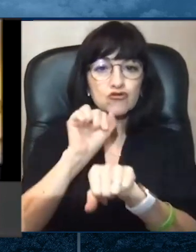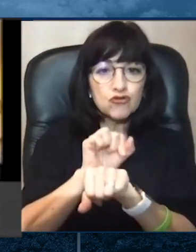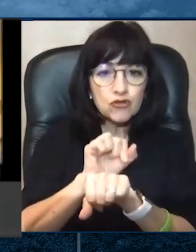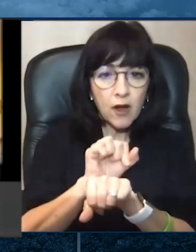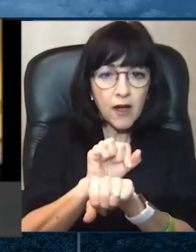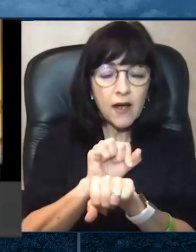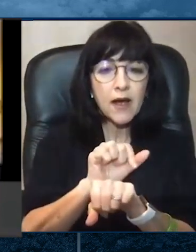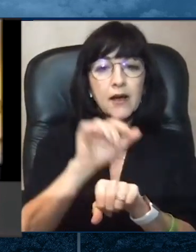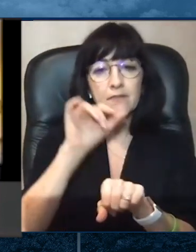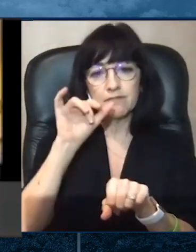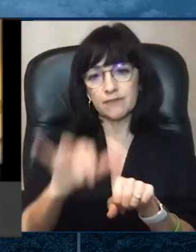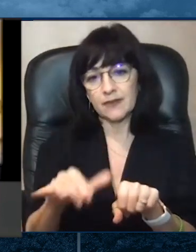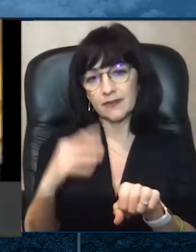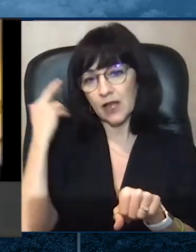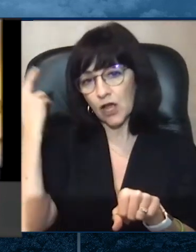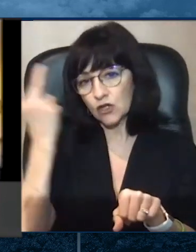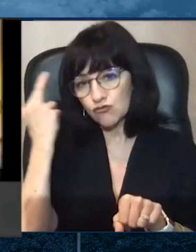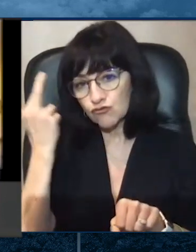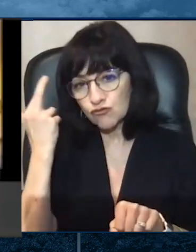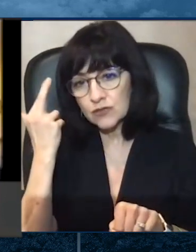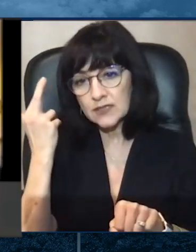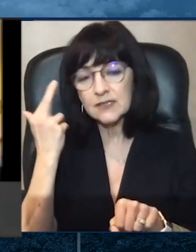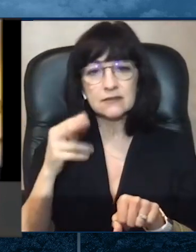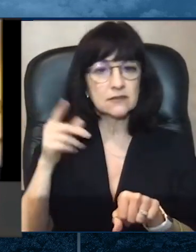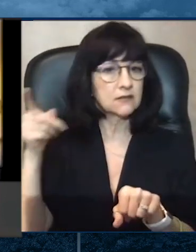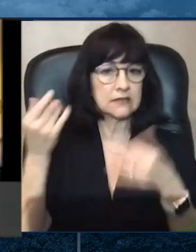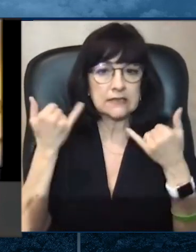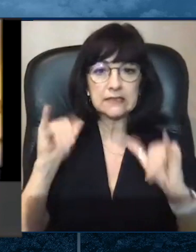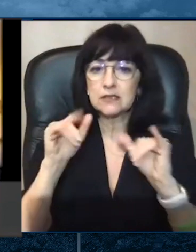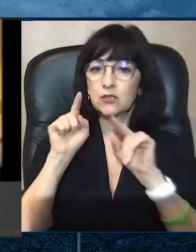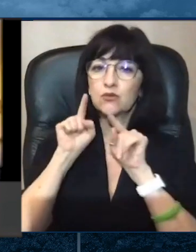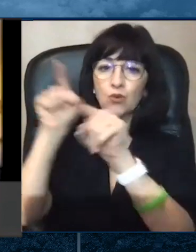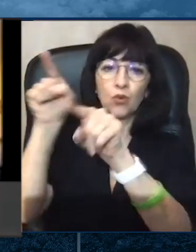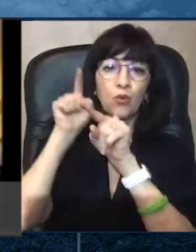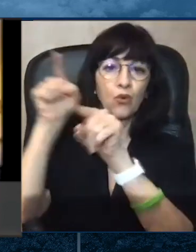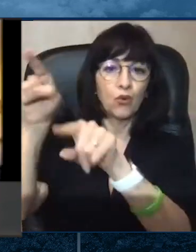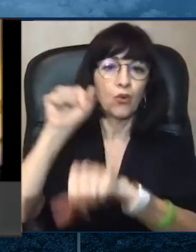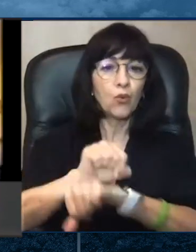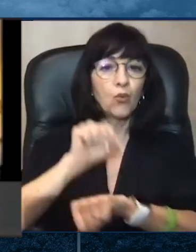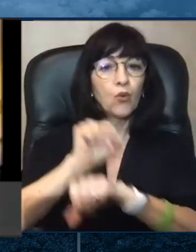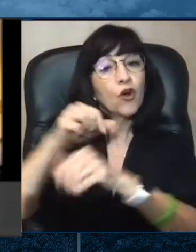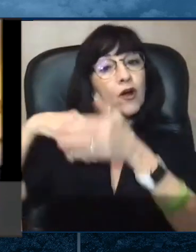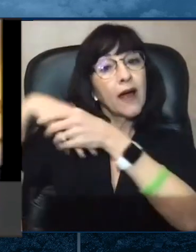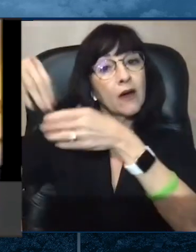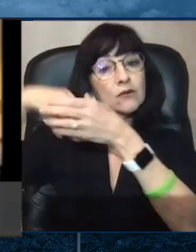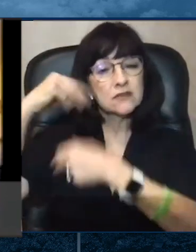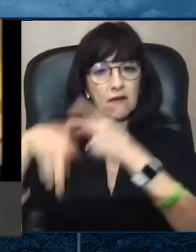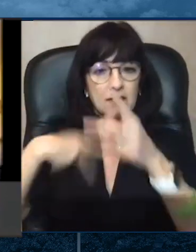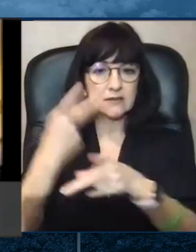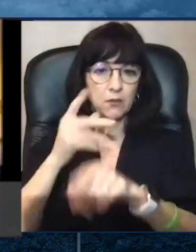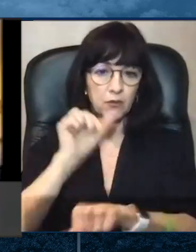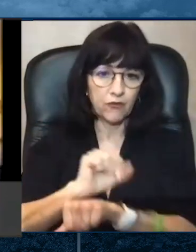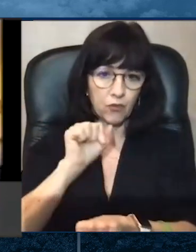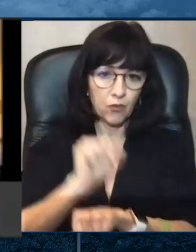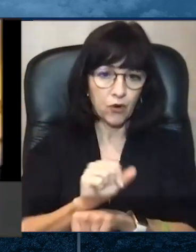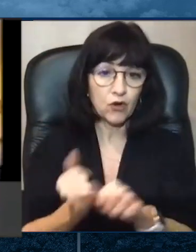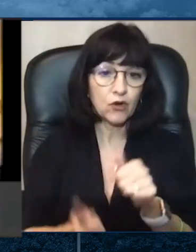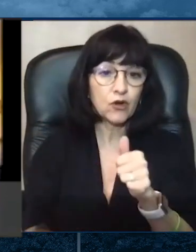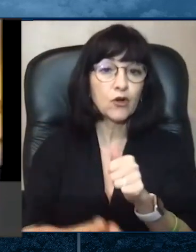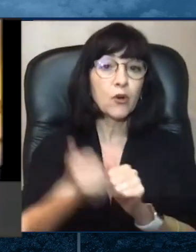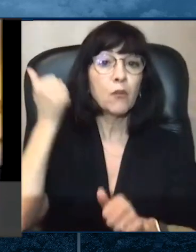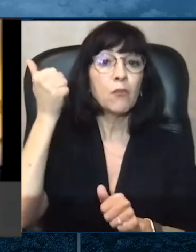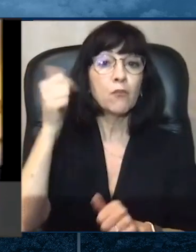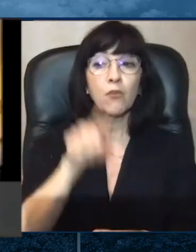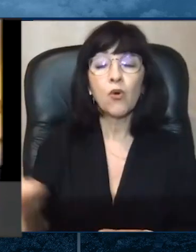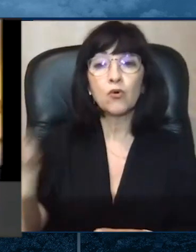La mayoría no son elegibles para el seguro de desempleo y para